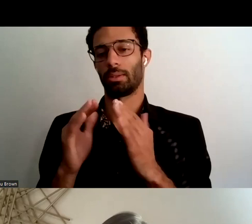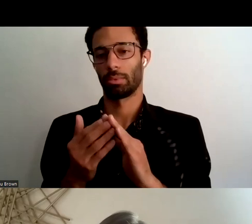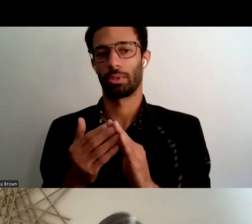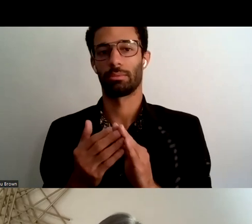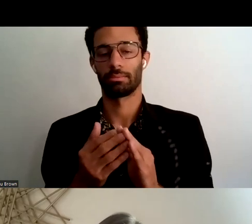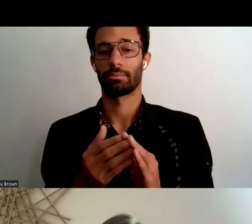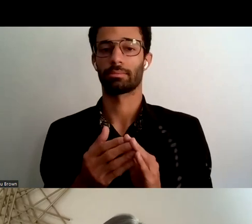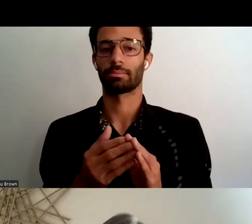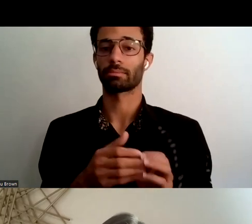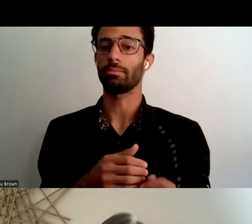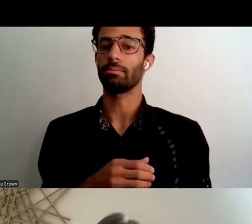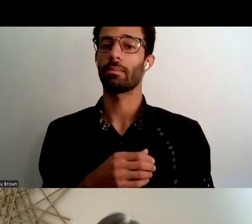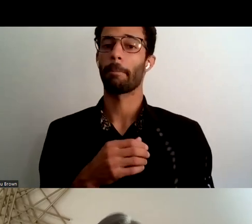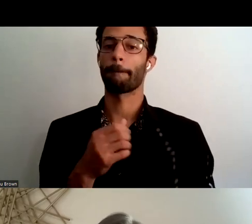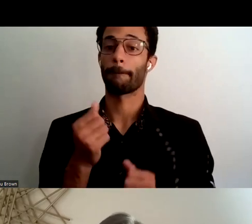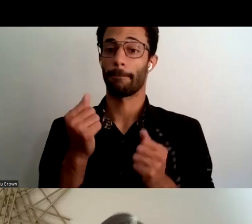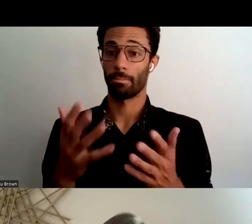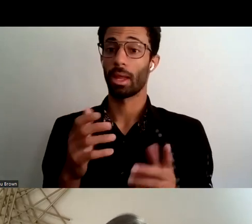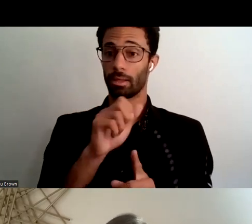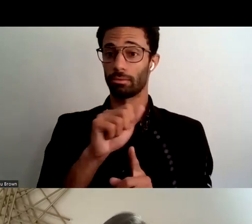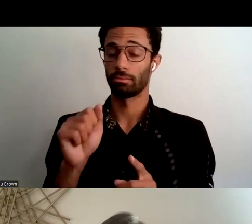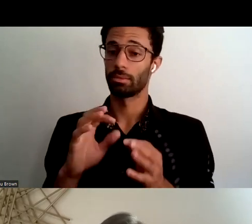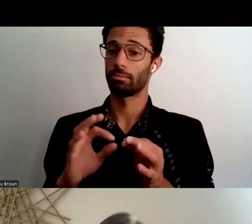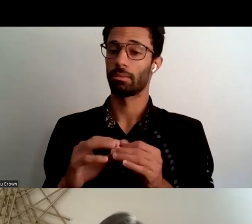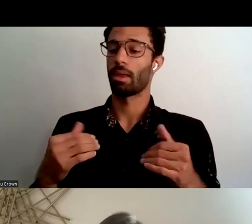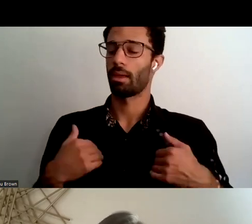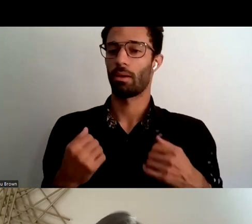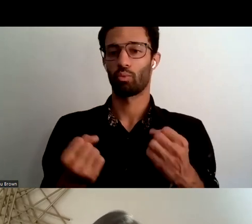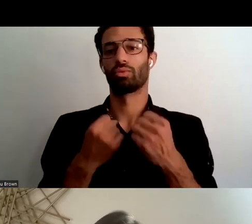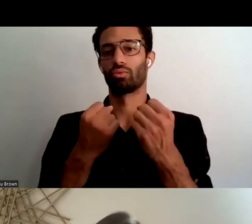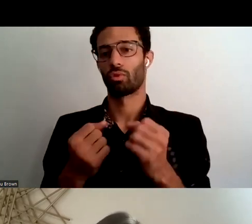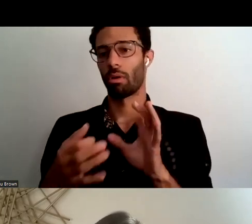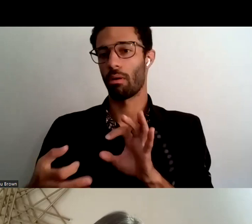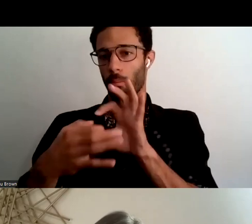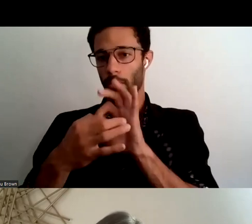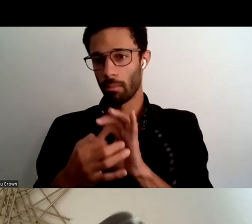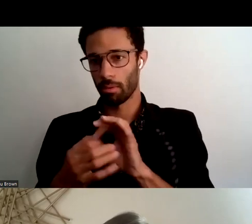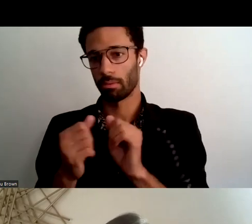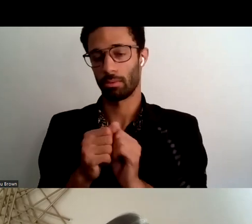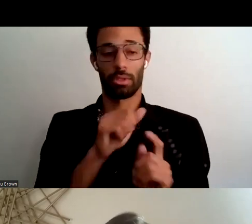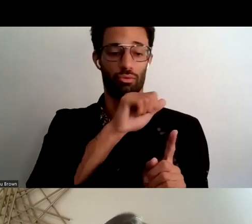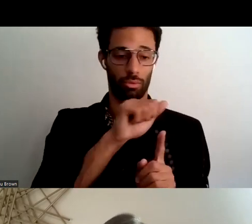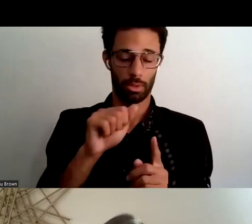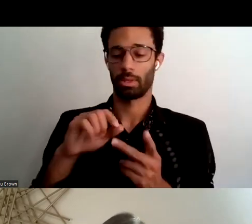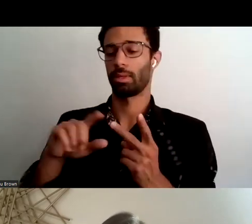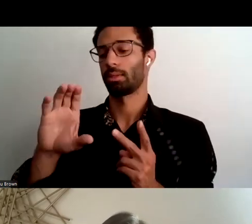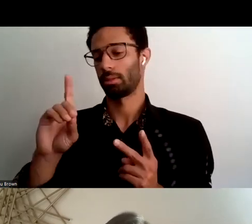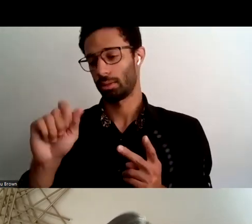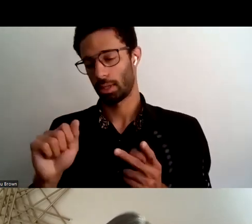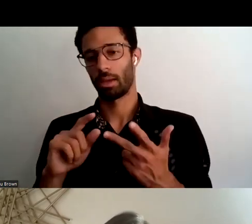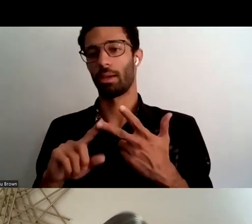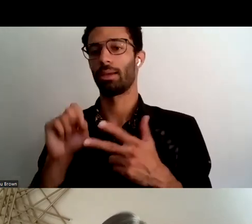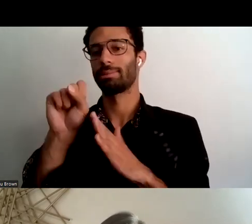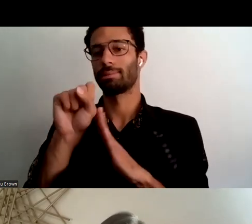asset uh noted by many is the strengthening bond that's forming between the chair the the triple ace cda and the state